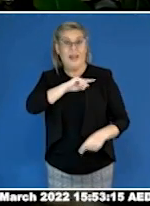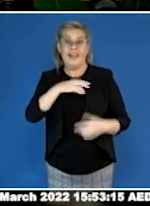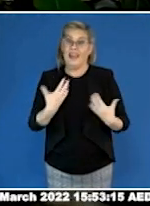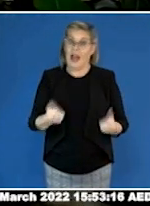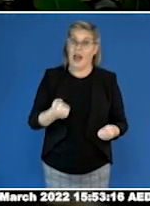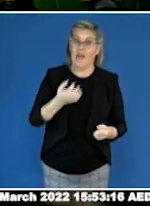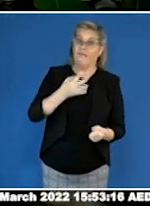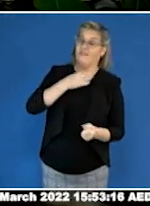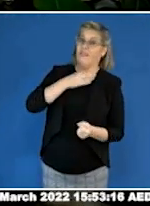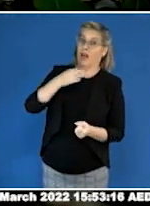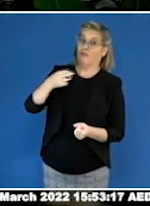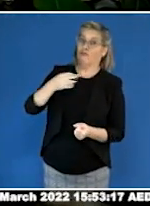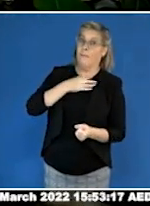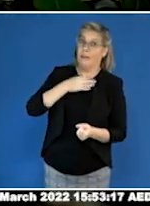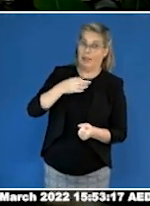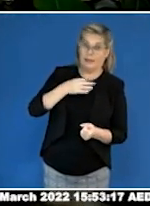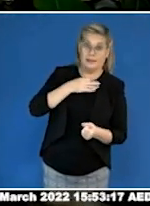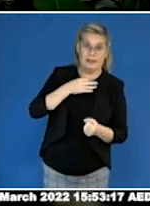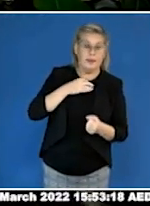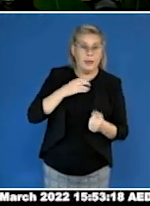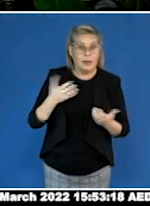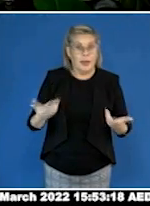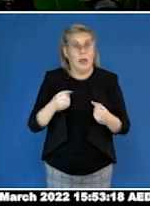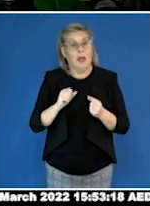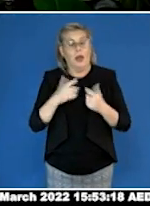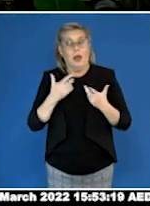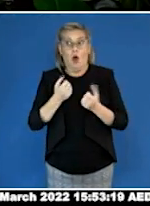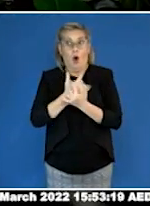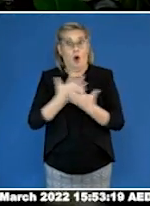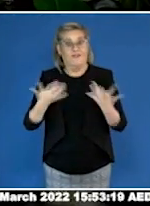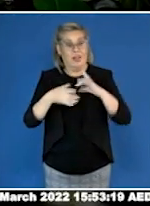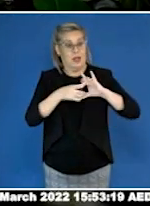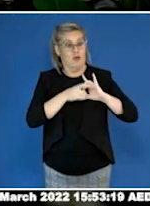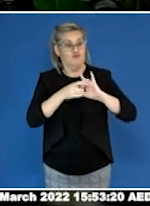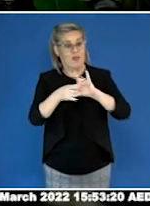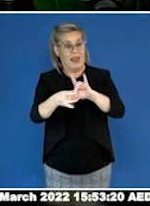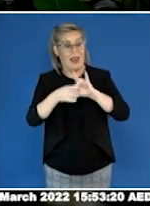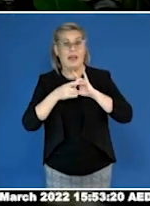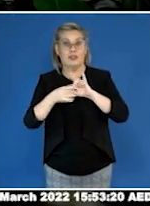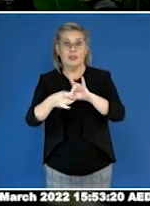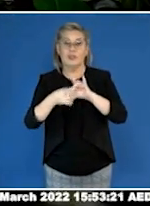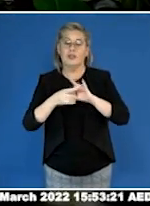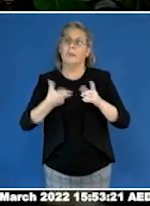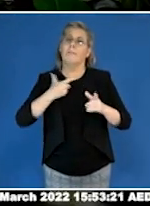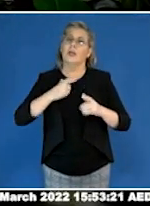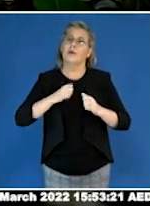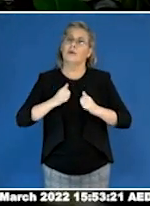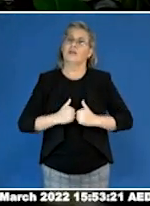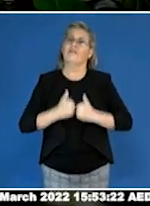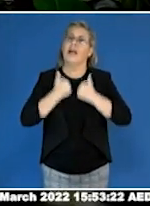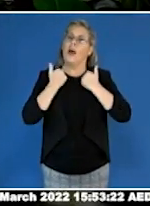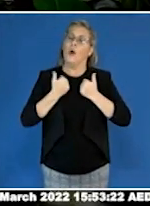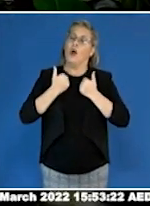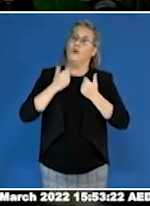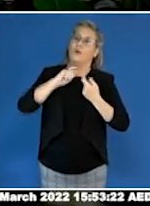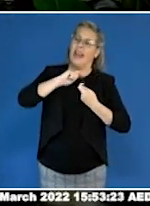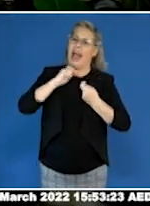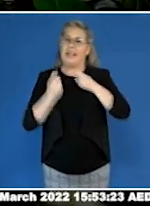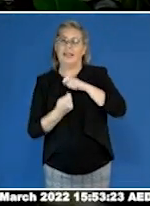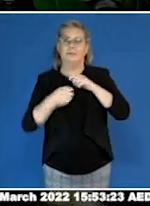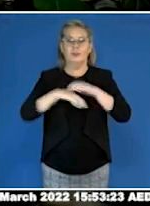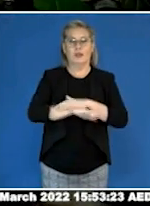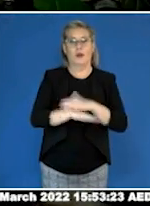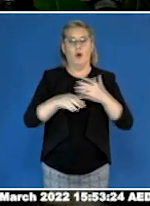taken advantage of in relationships often due to our own adaption of social skills, our often high